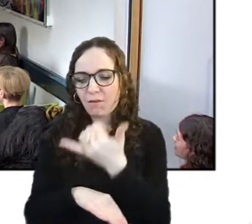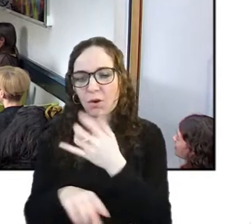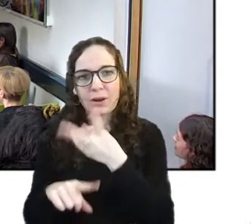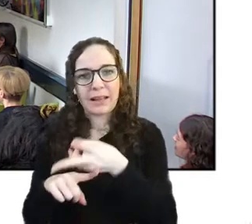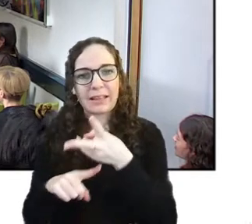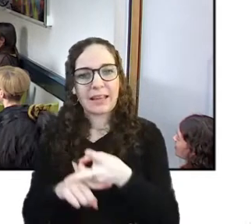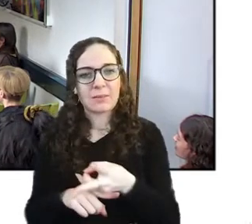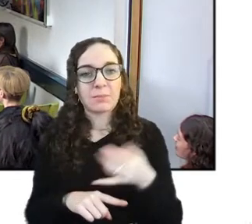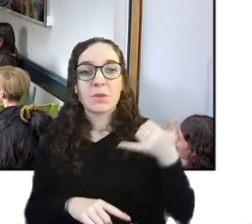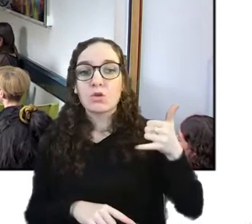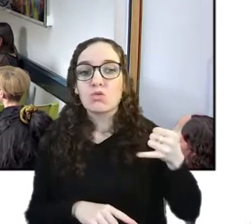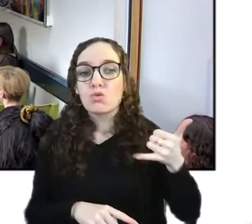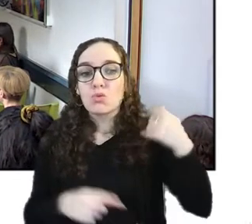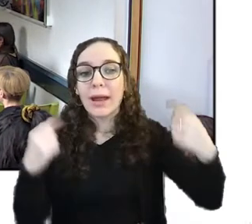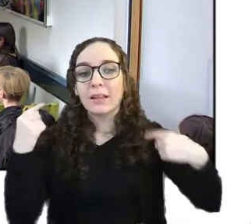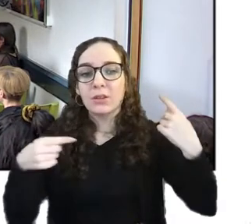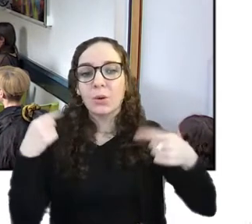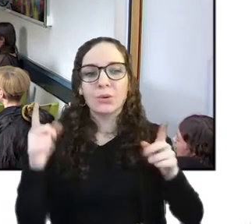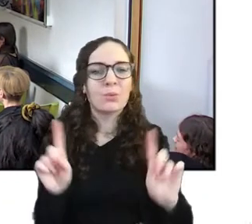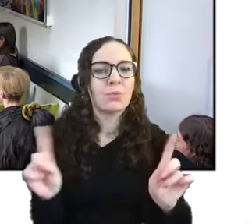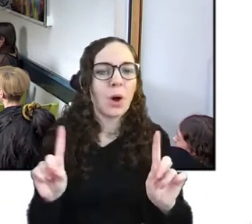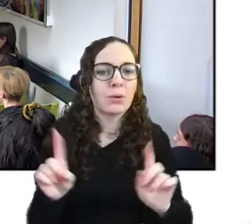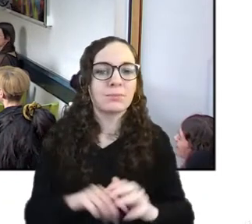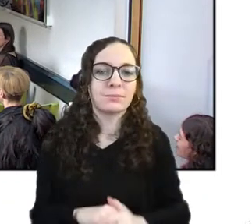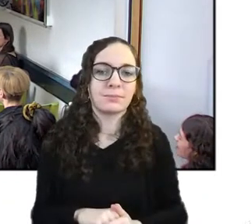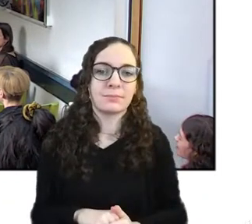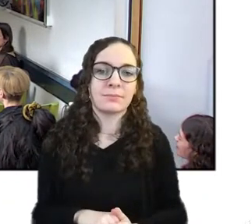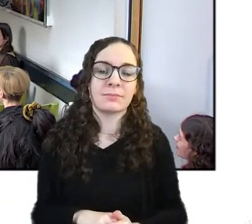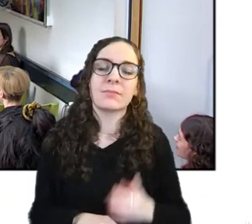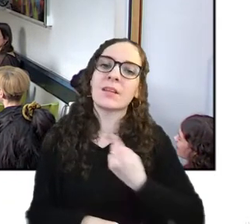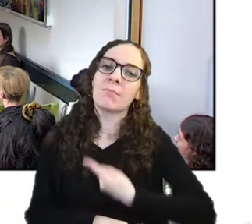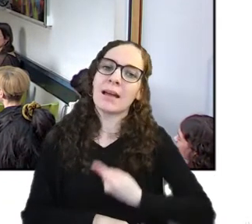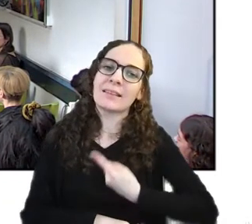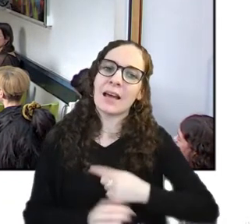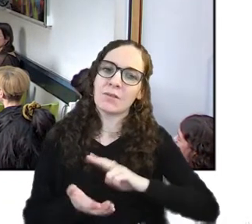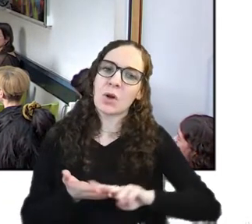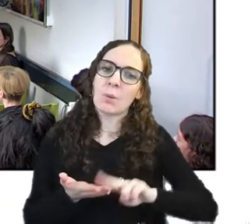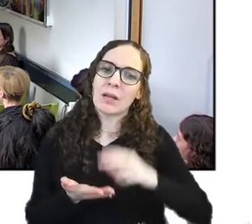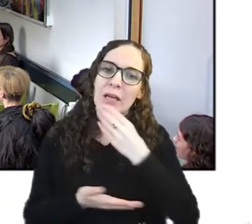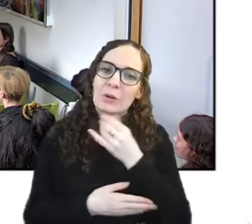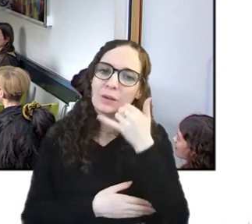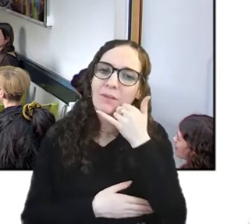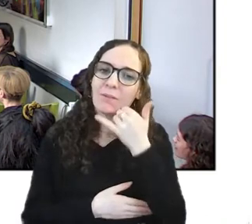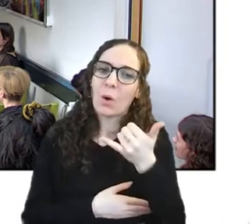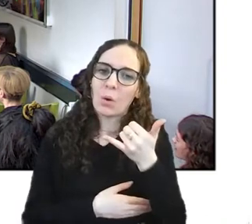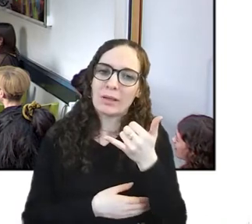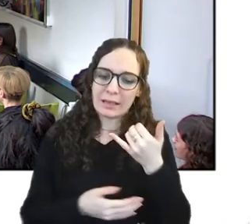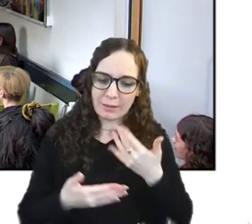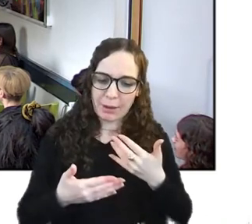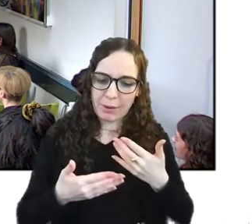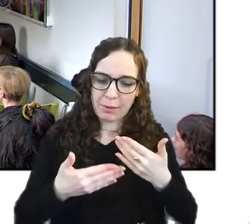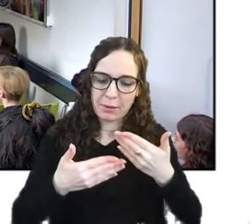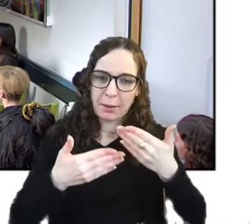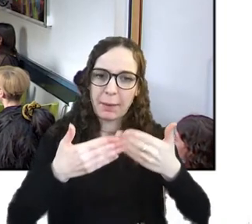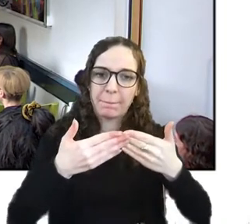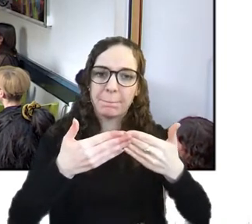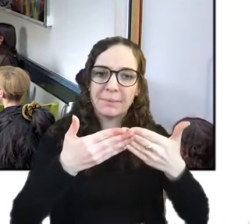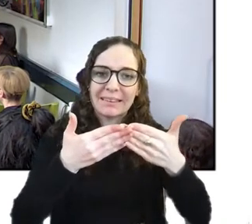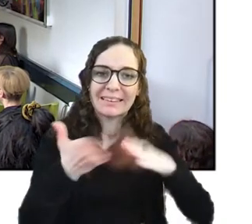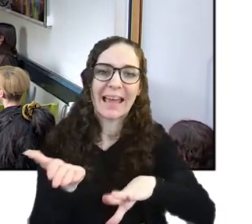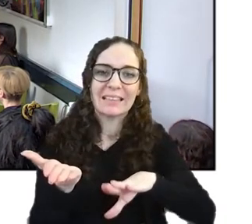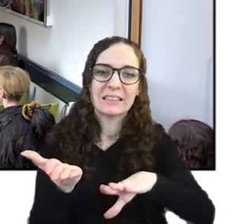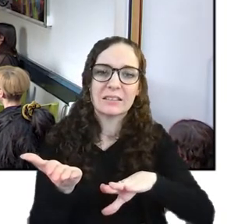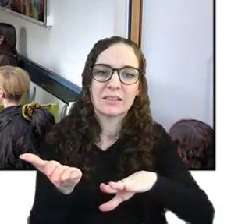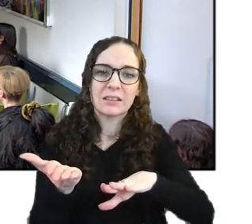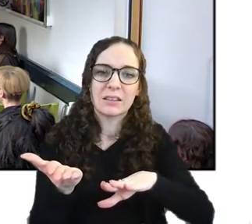like i usually use my phone up until it dies but and that's not normally yeah so i haven't